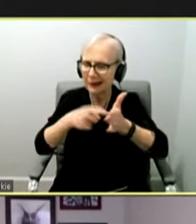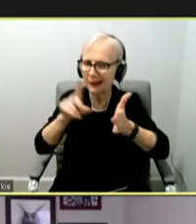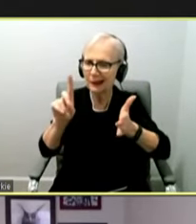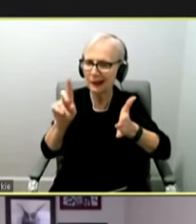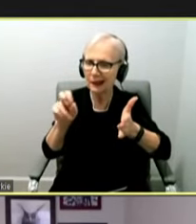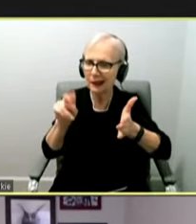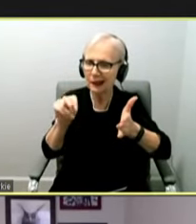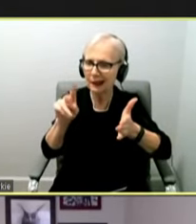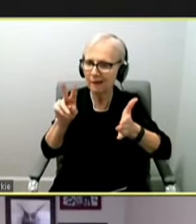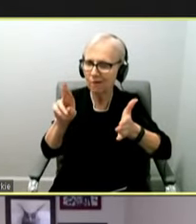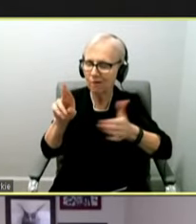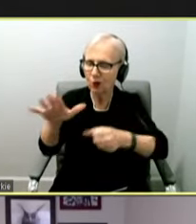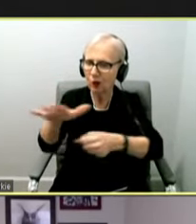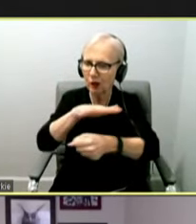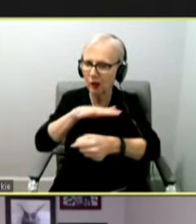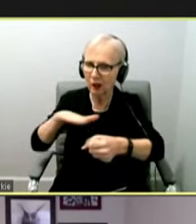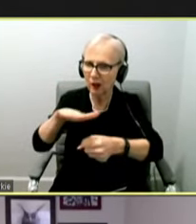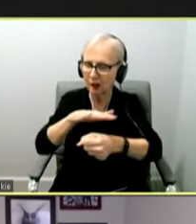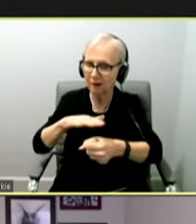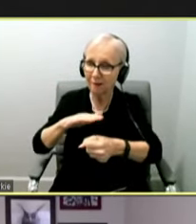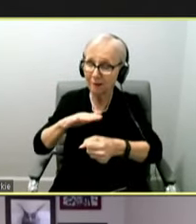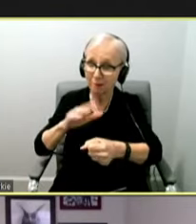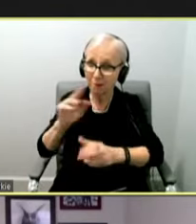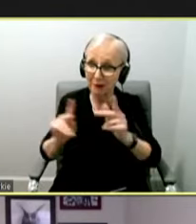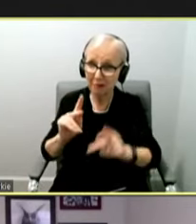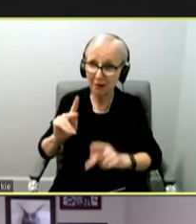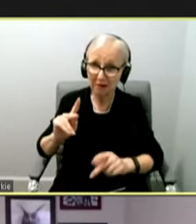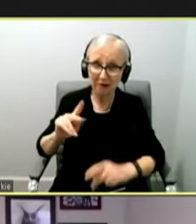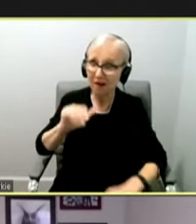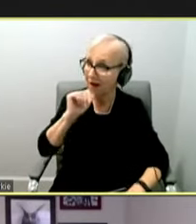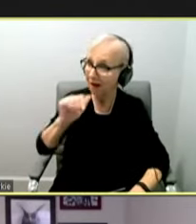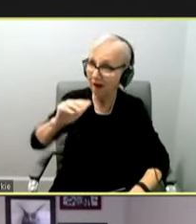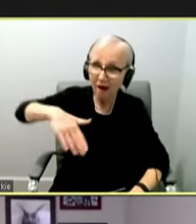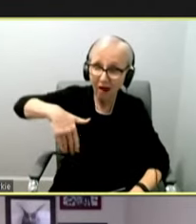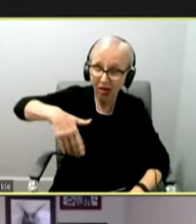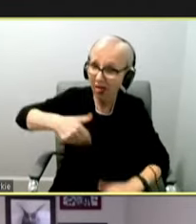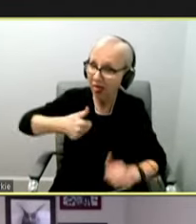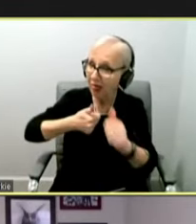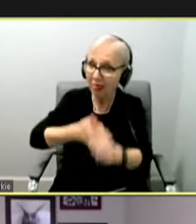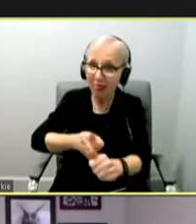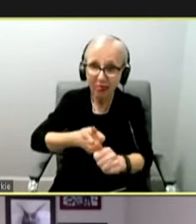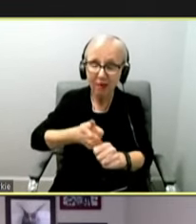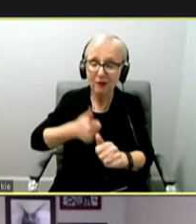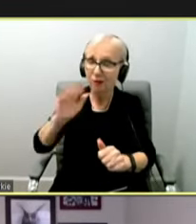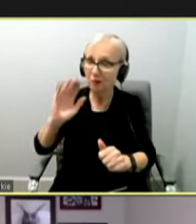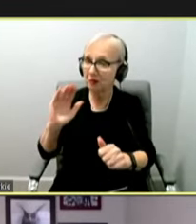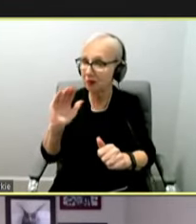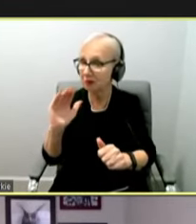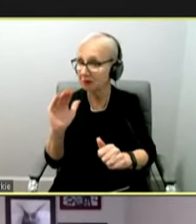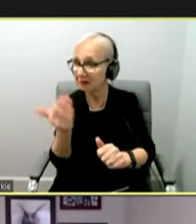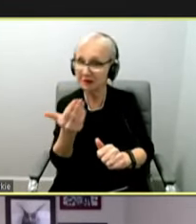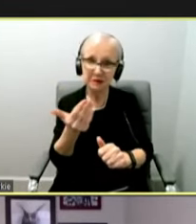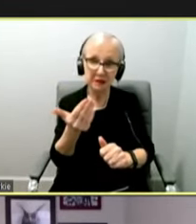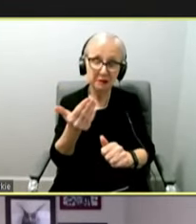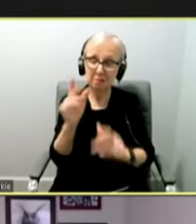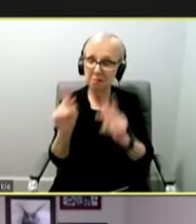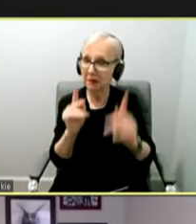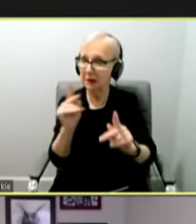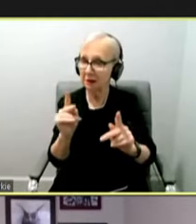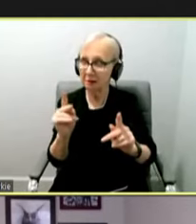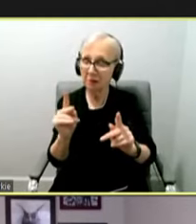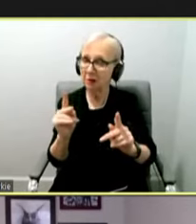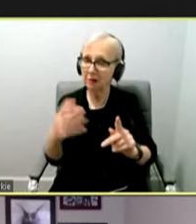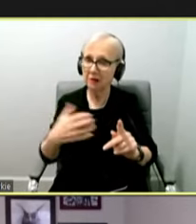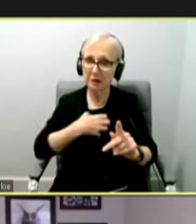seeing less compliance with those mandates and are worried at all about that, given, you know, the number of